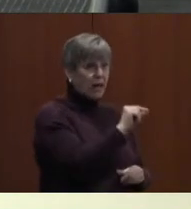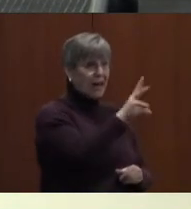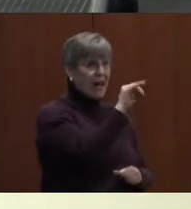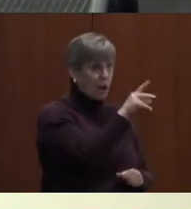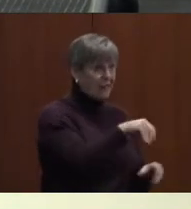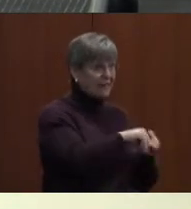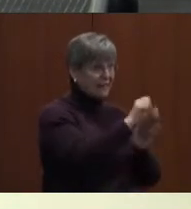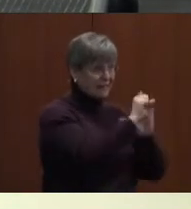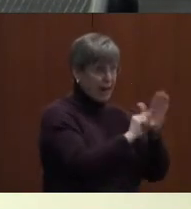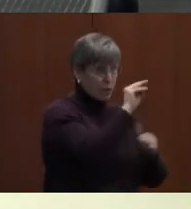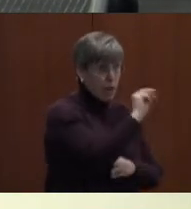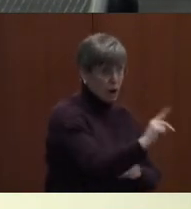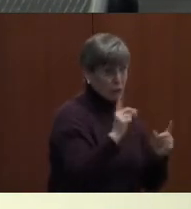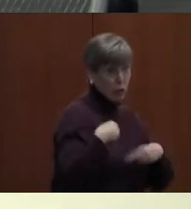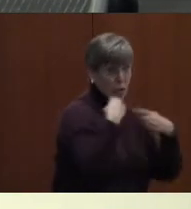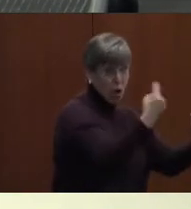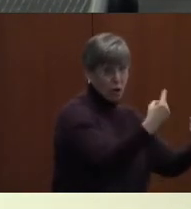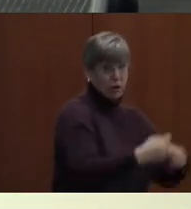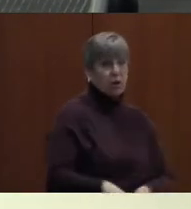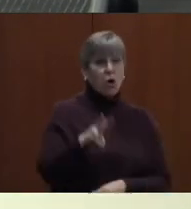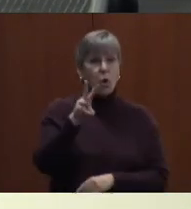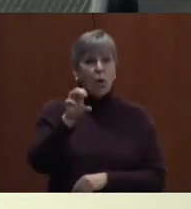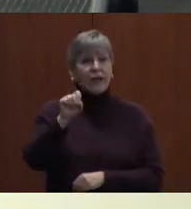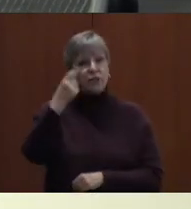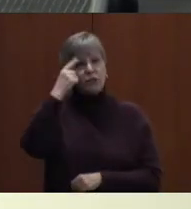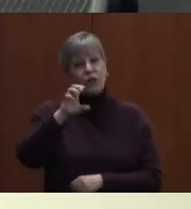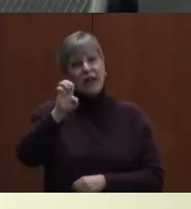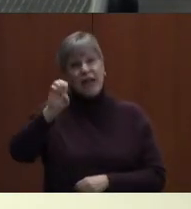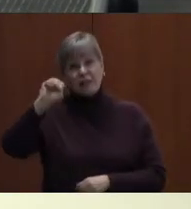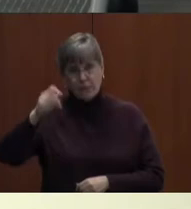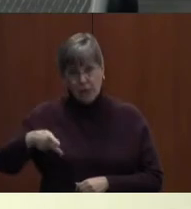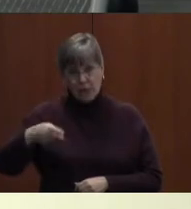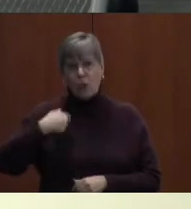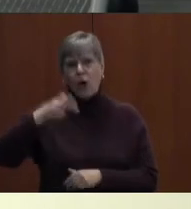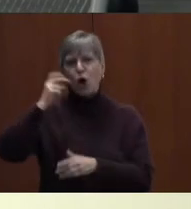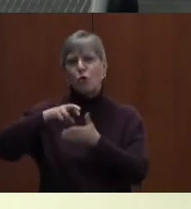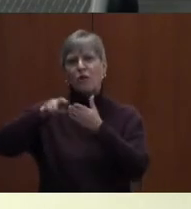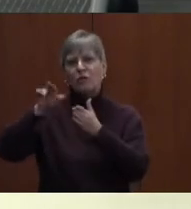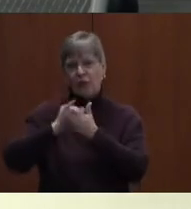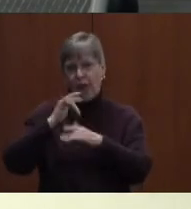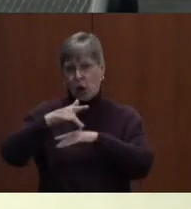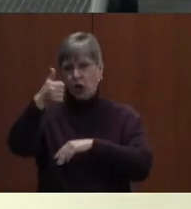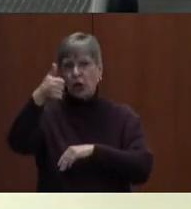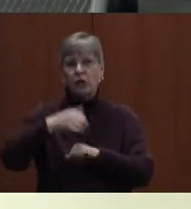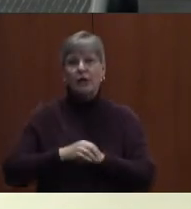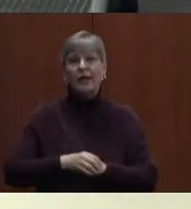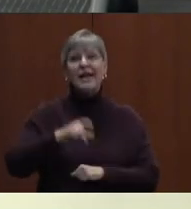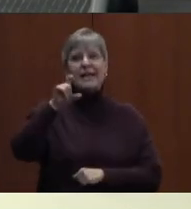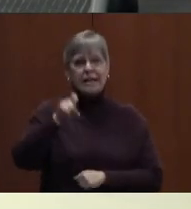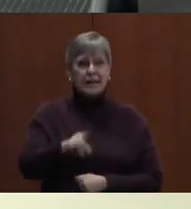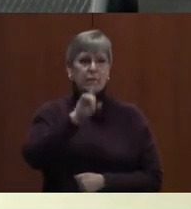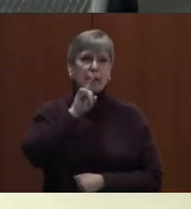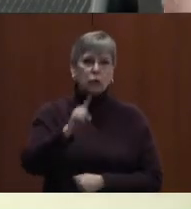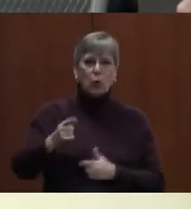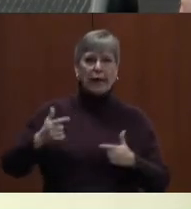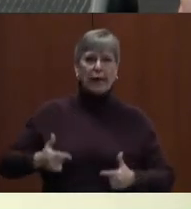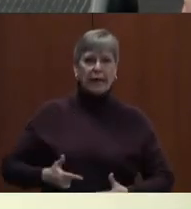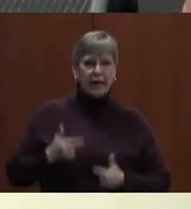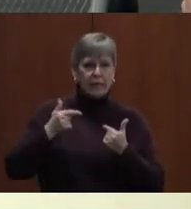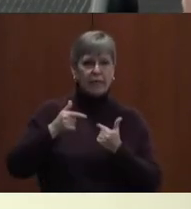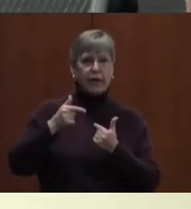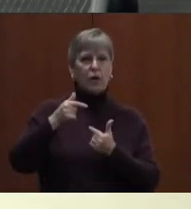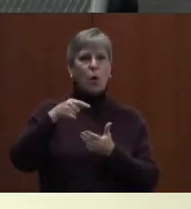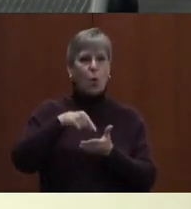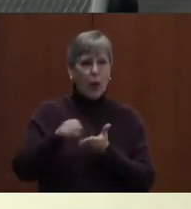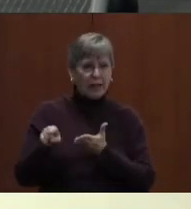Maryland. Wages for ESPs, we heard a reference to that, need to be truly living wages